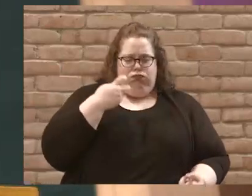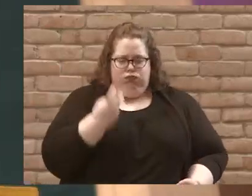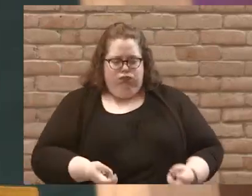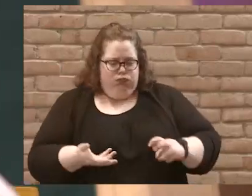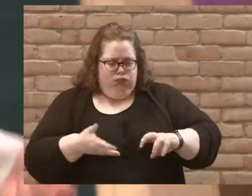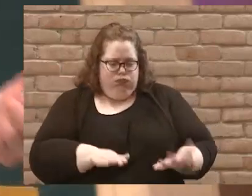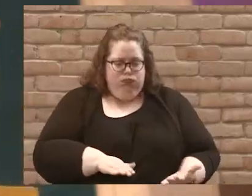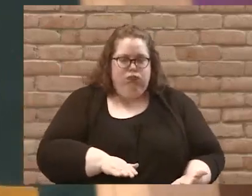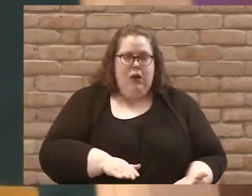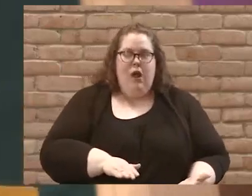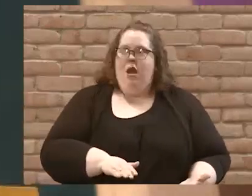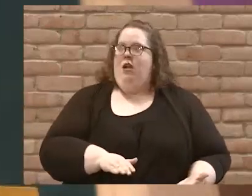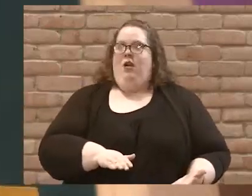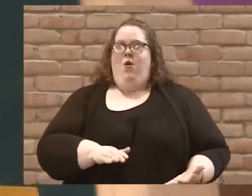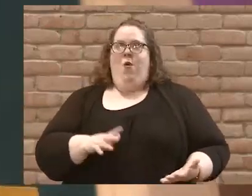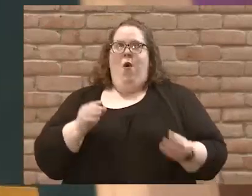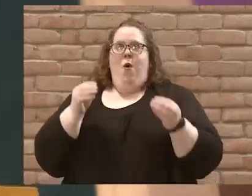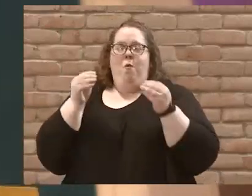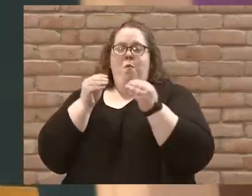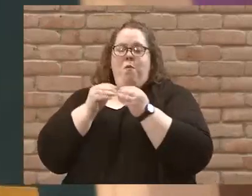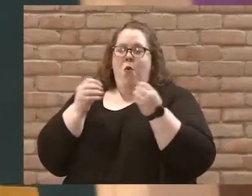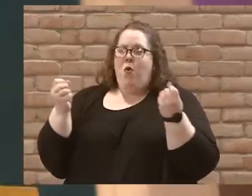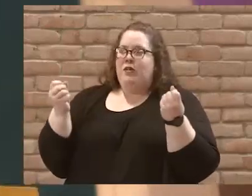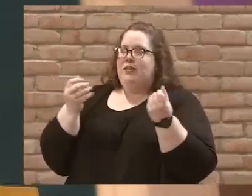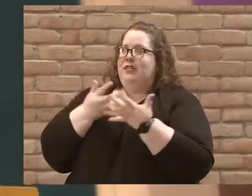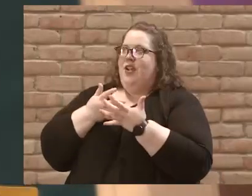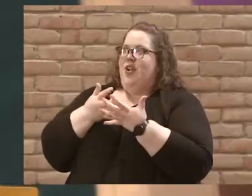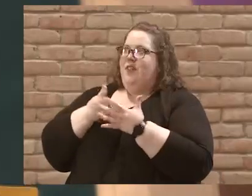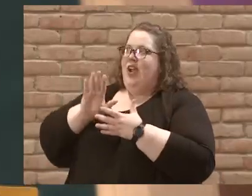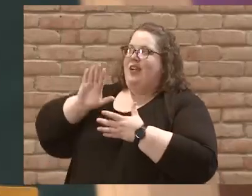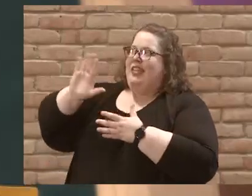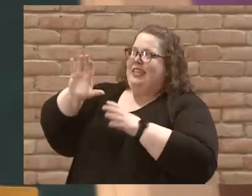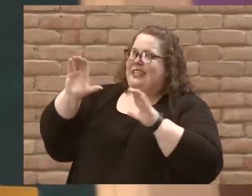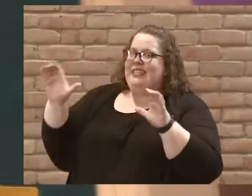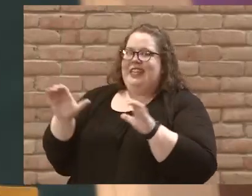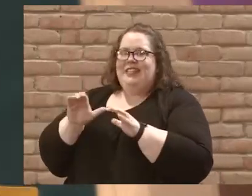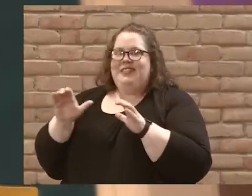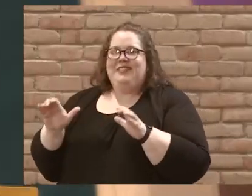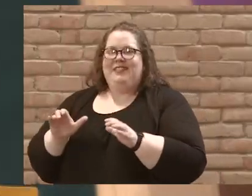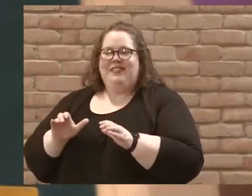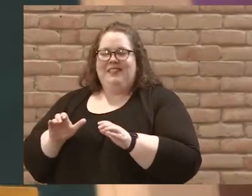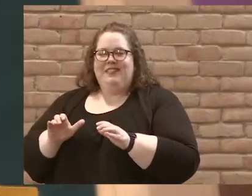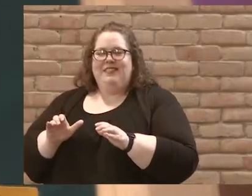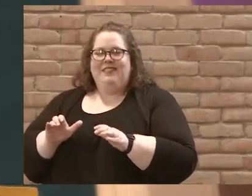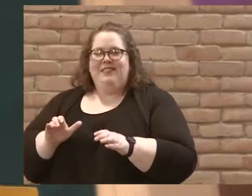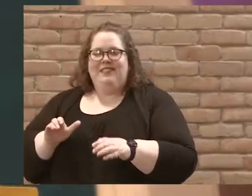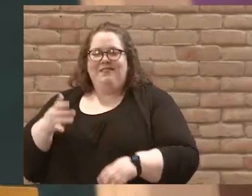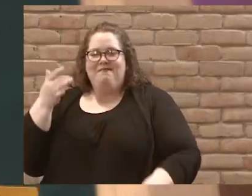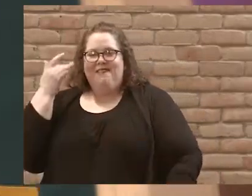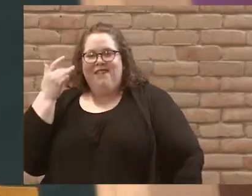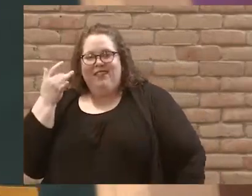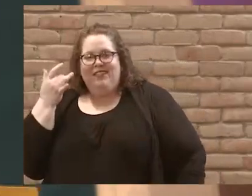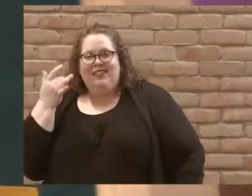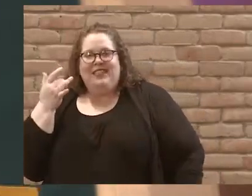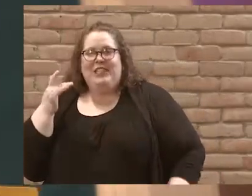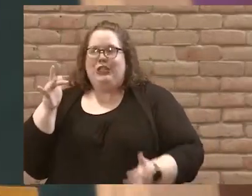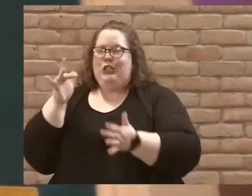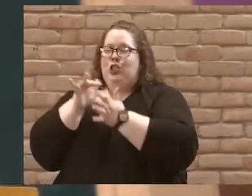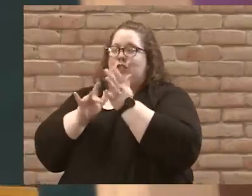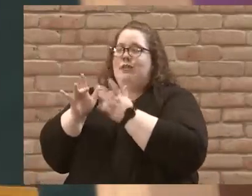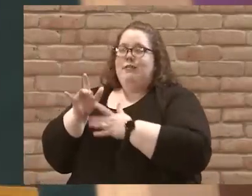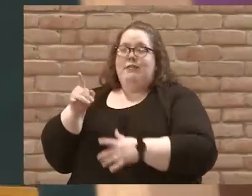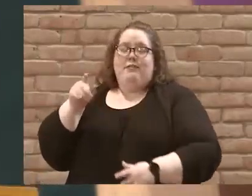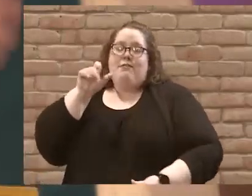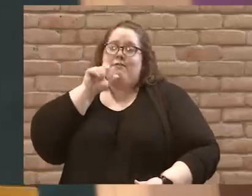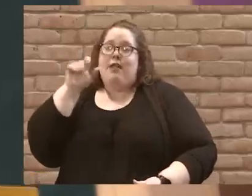to being even more terrified by what Jesus has done. Because Jesus doesn't just